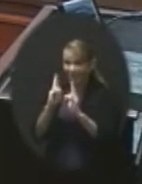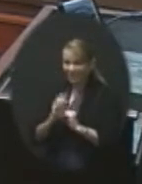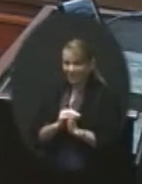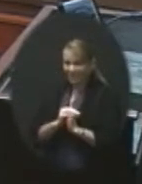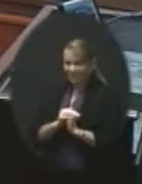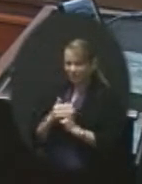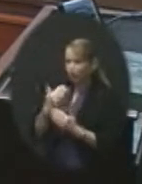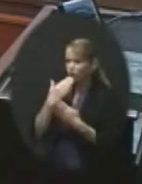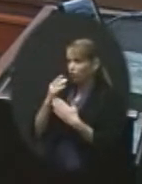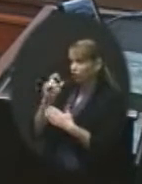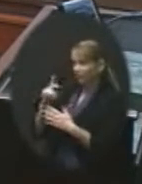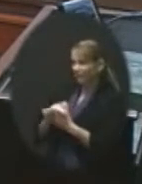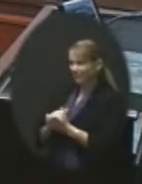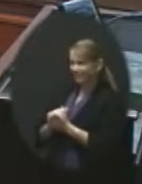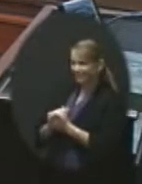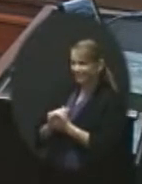luck, Greg.